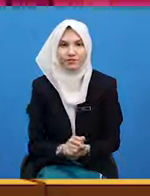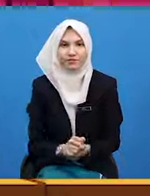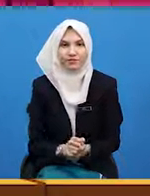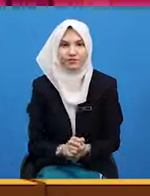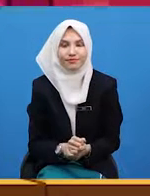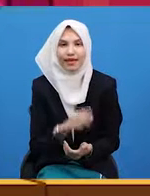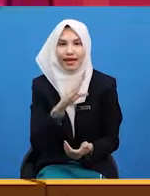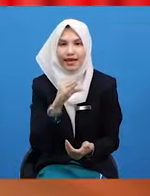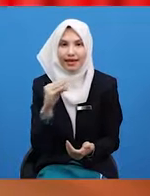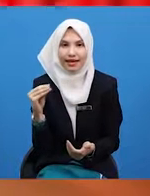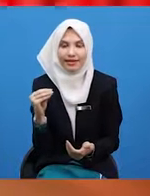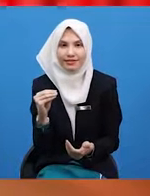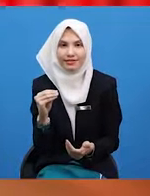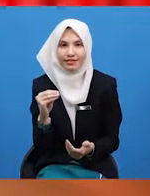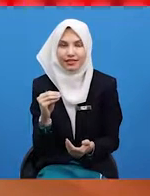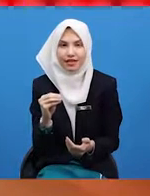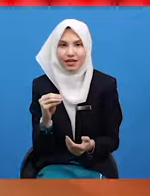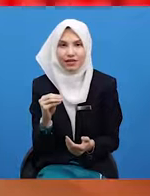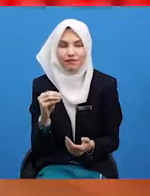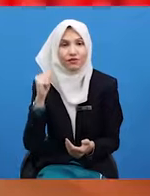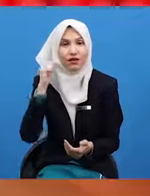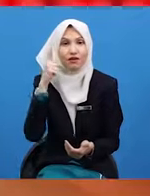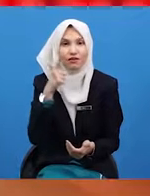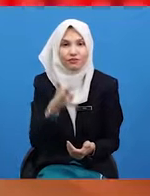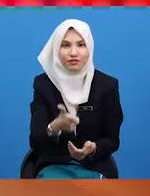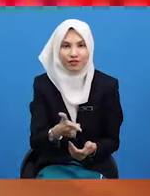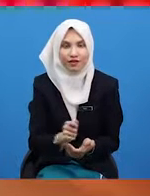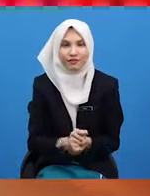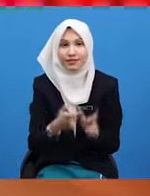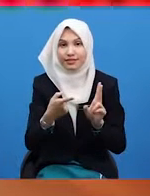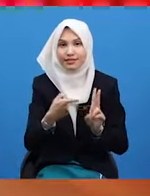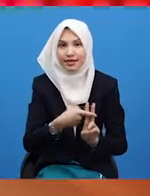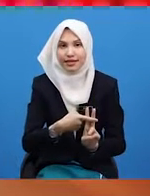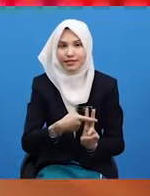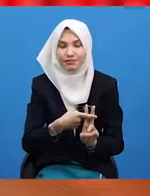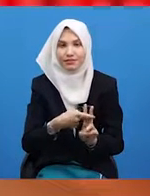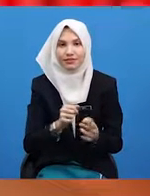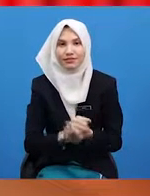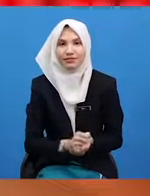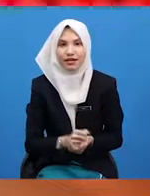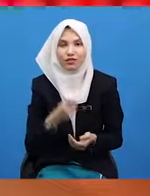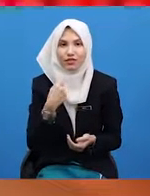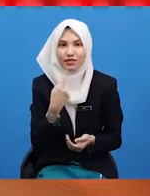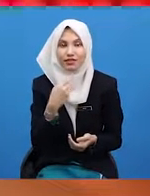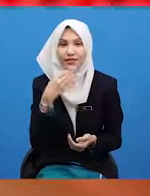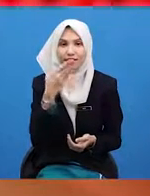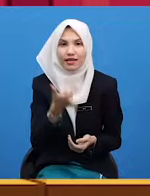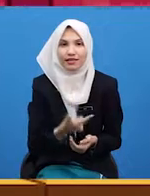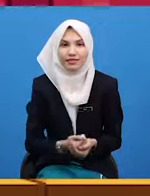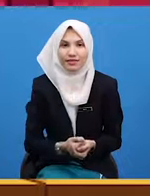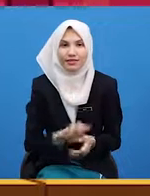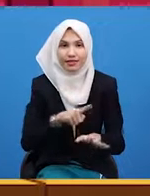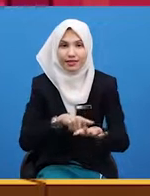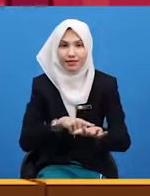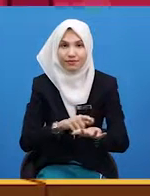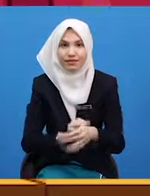And we also have the second method of telling the time which we can say it's